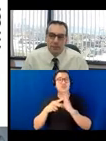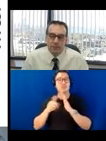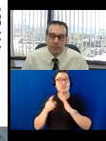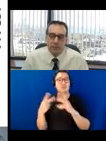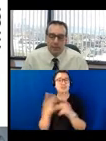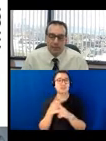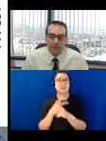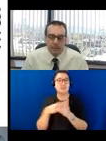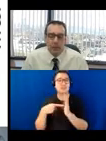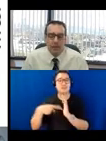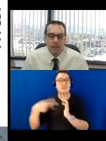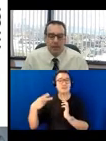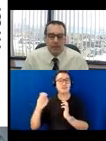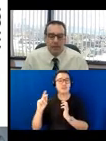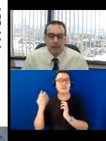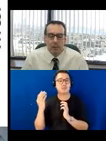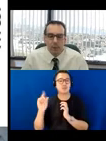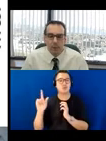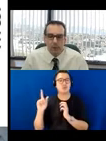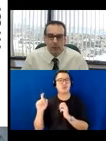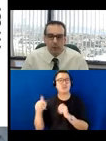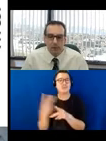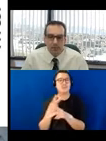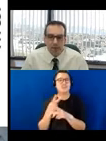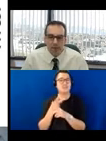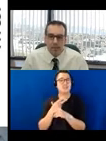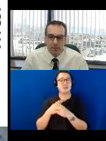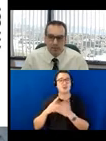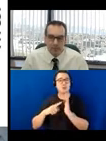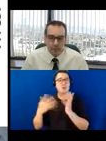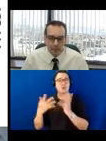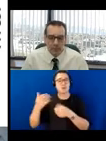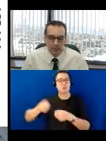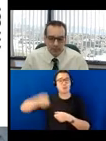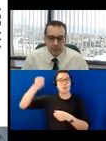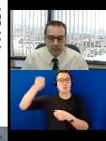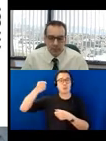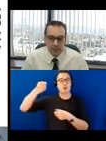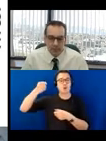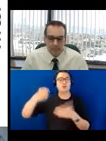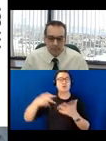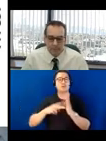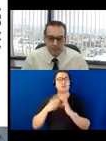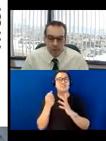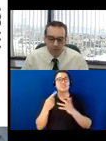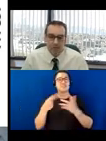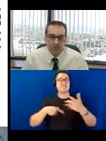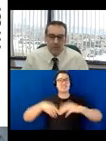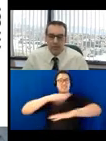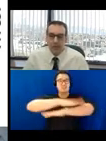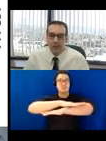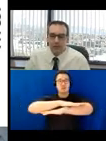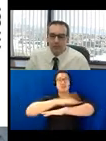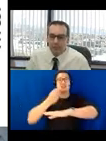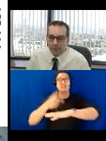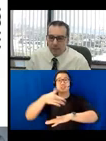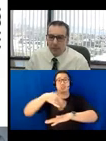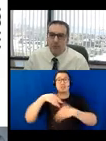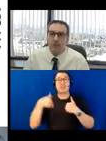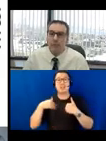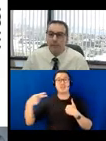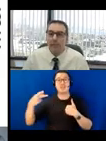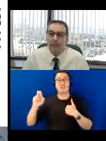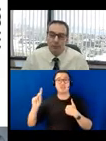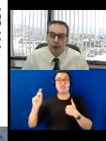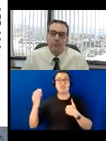pedestal or the upright pole that's attached to the base holding the table up. Not every single table